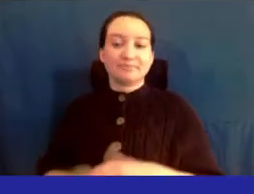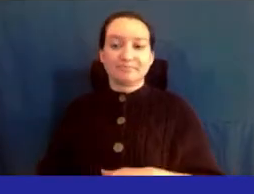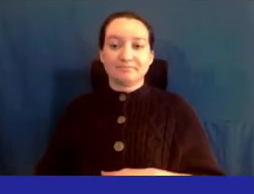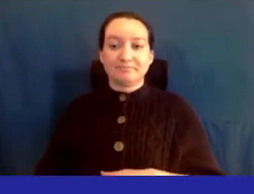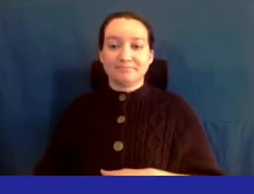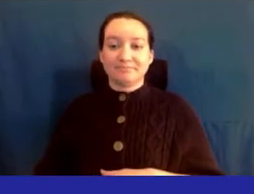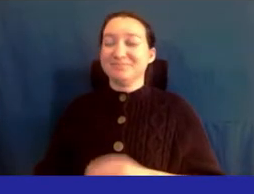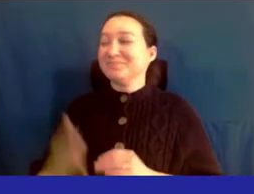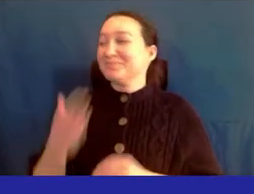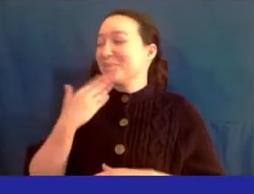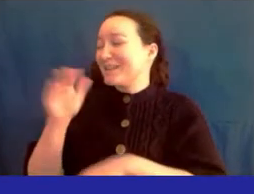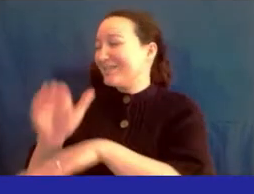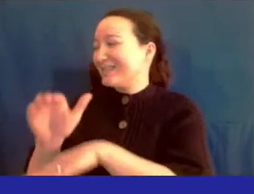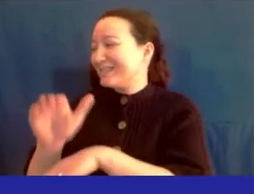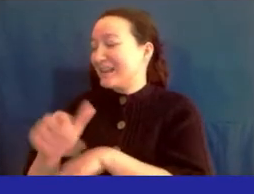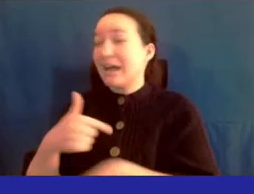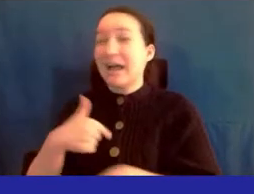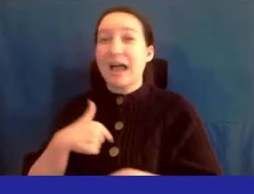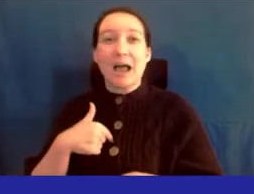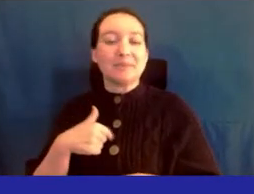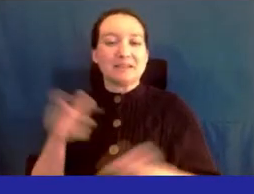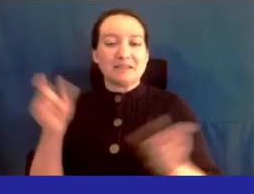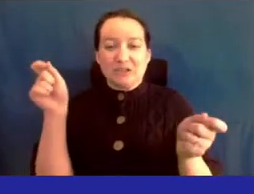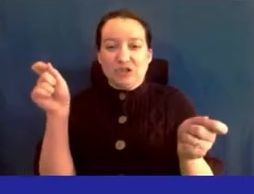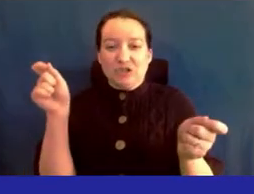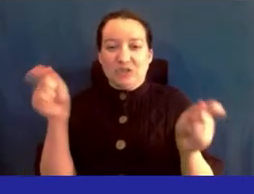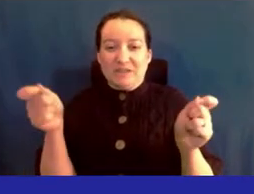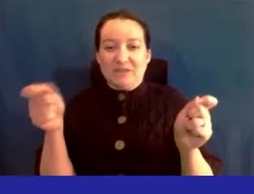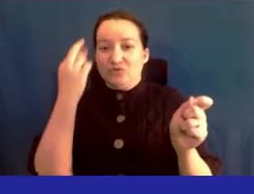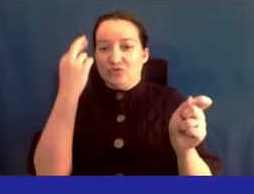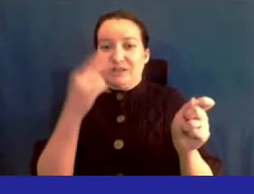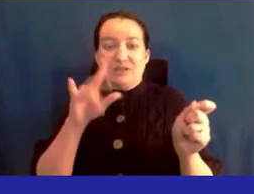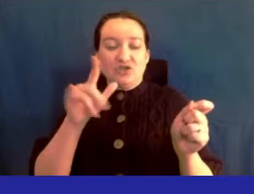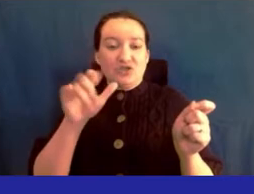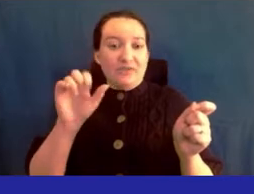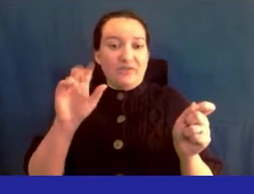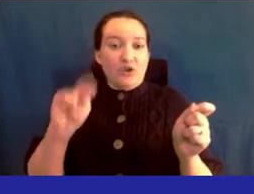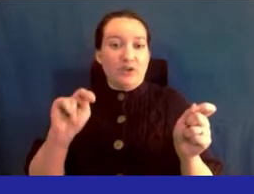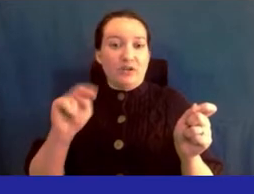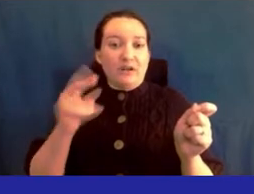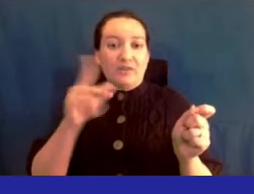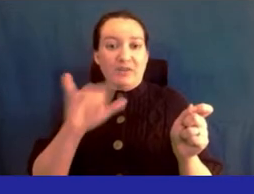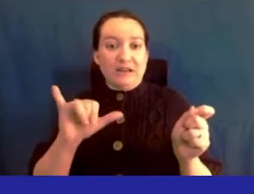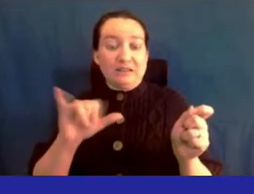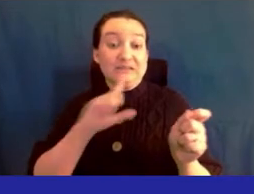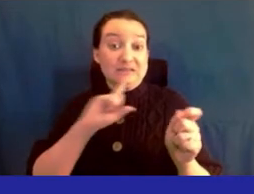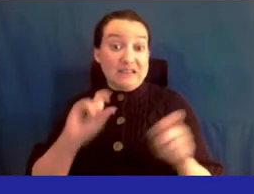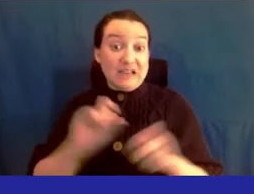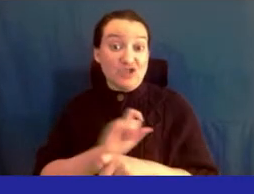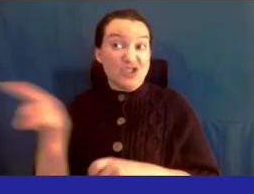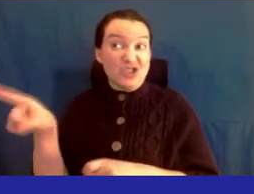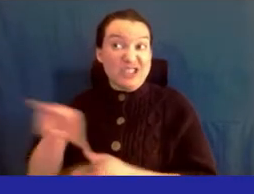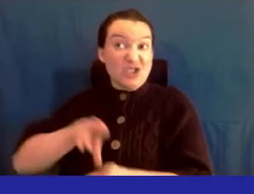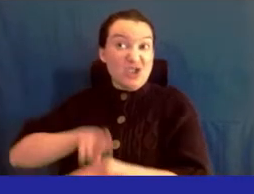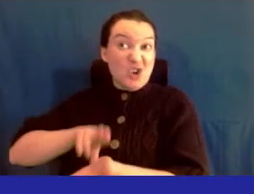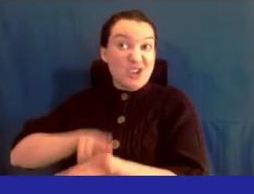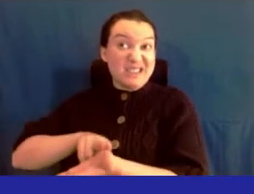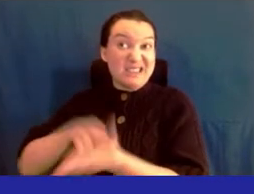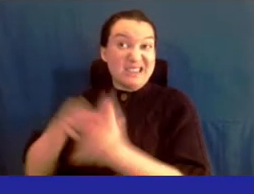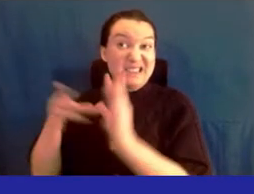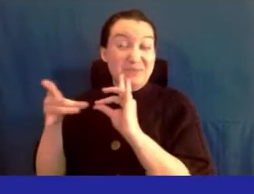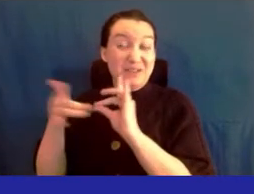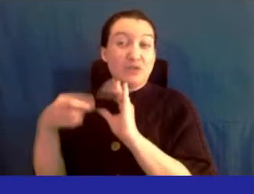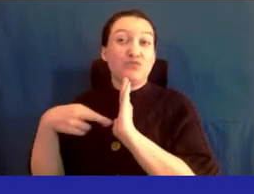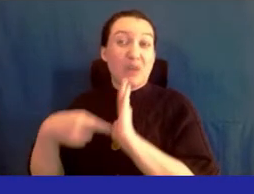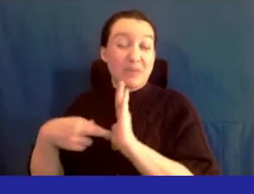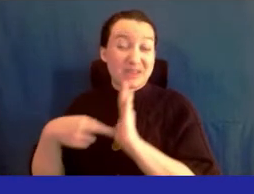Good evening. I'm going to make a little adjustment because Jennifer Henry is actually the nurse speaking on